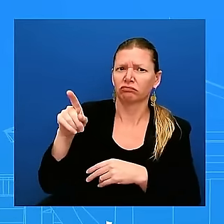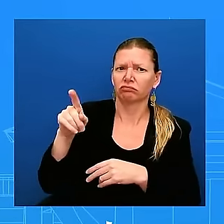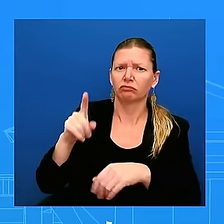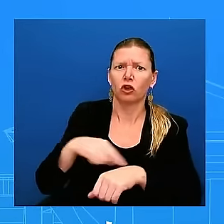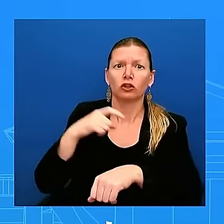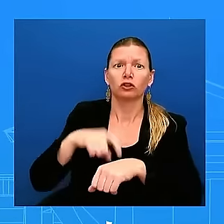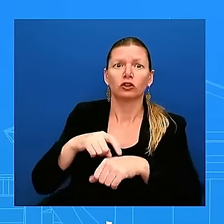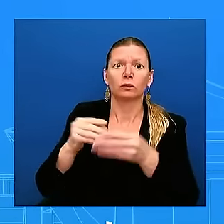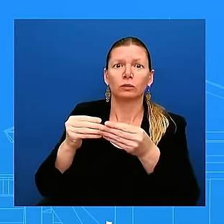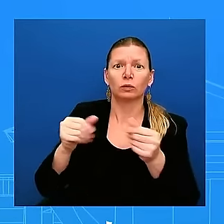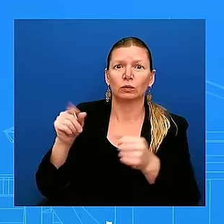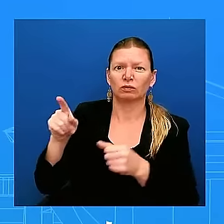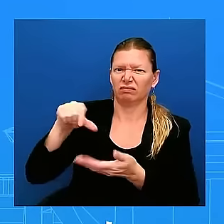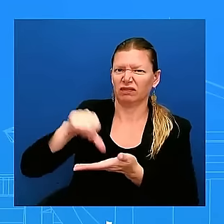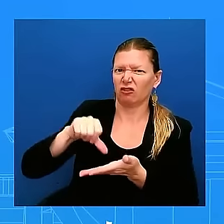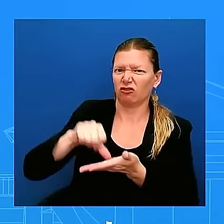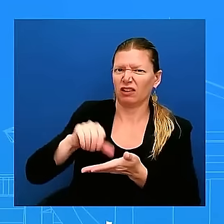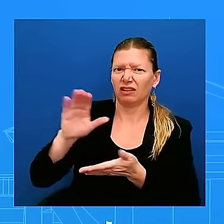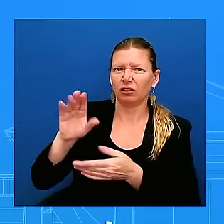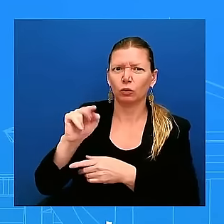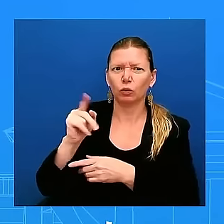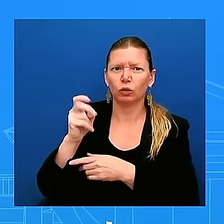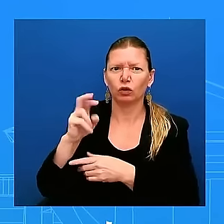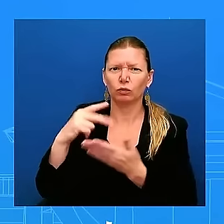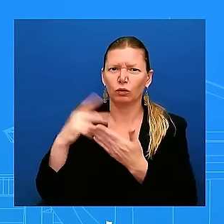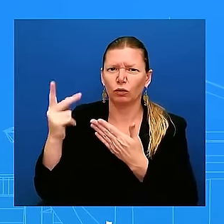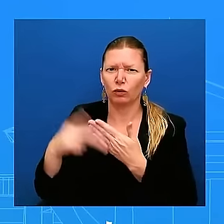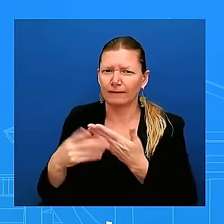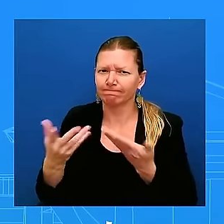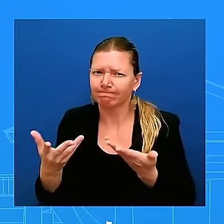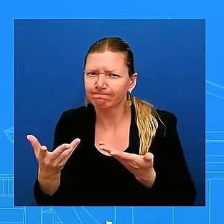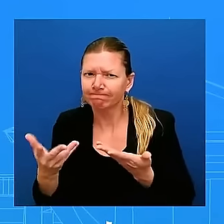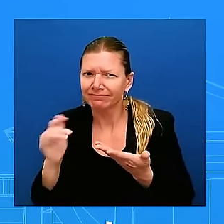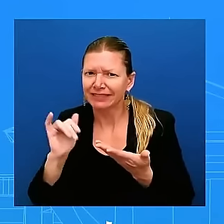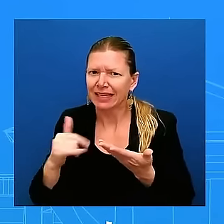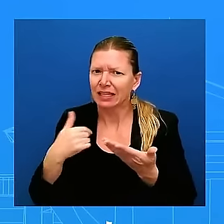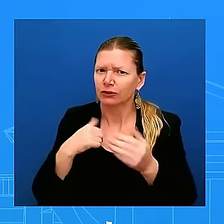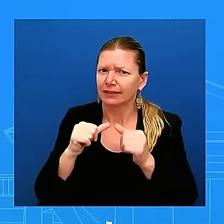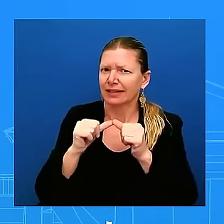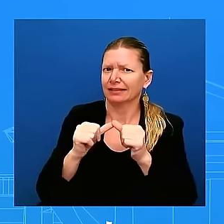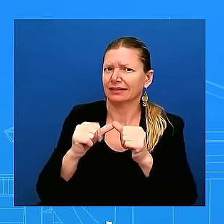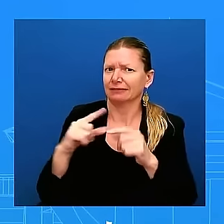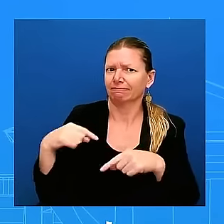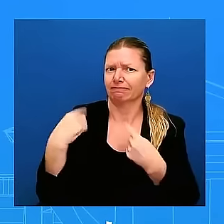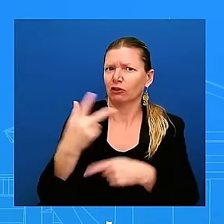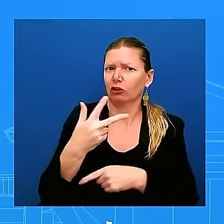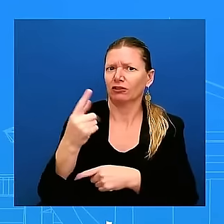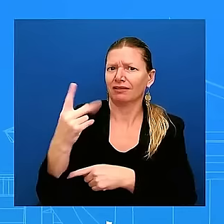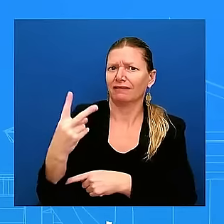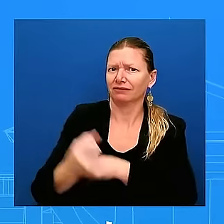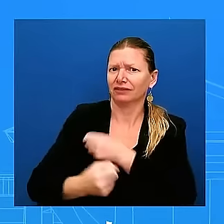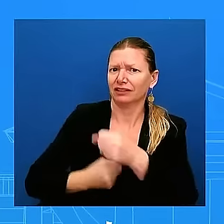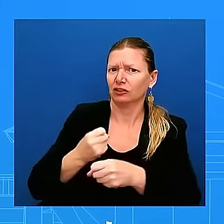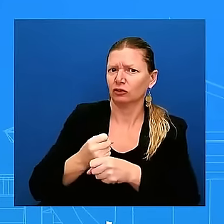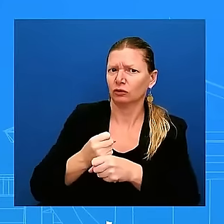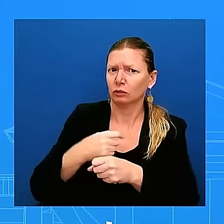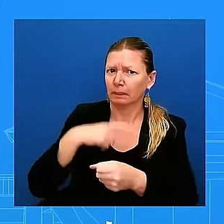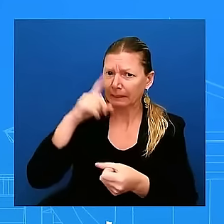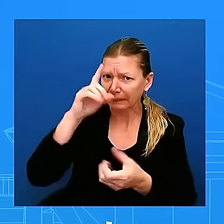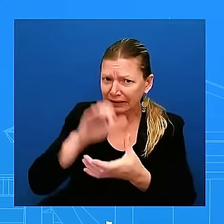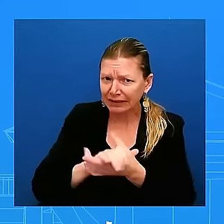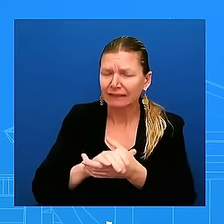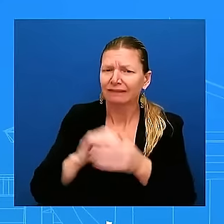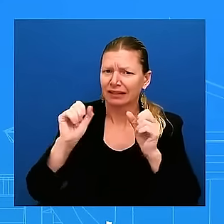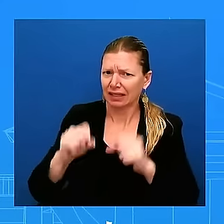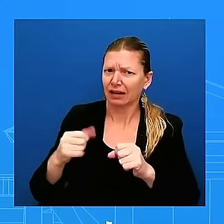that uh being having those diplomatic conversation when we talk about uh our relationships across the globe